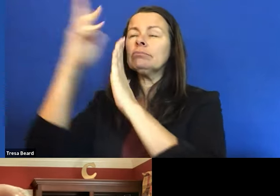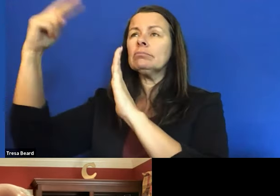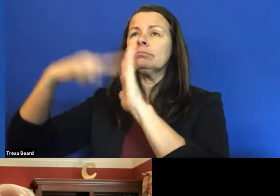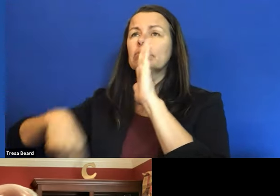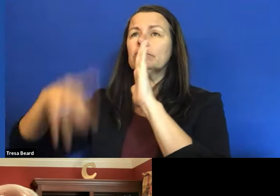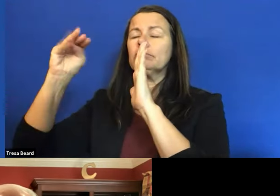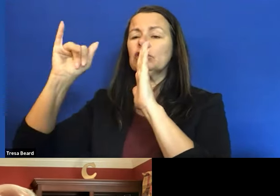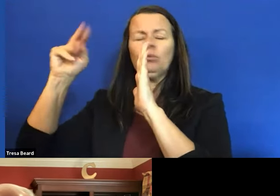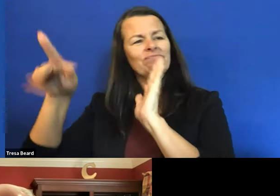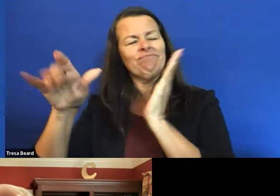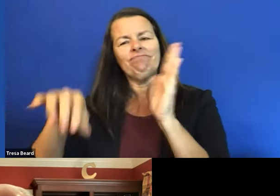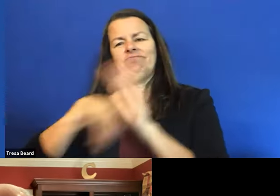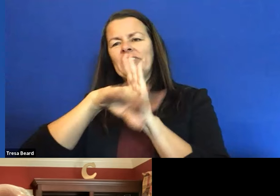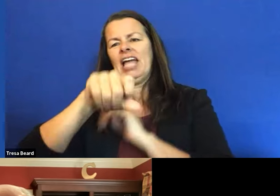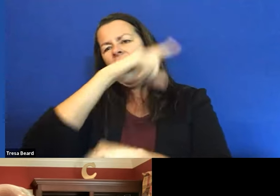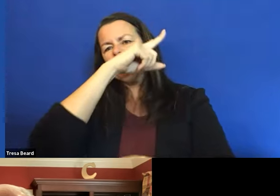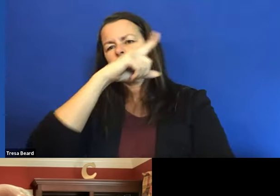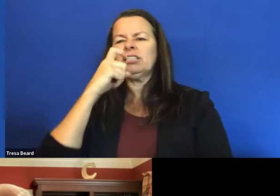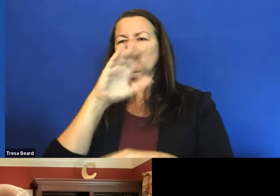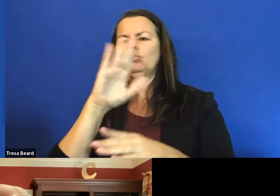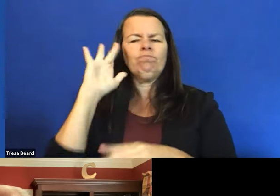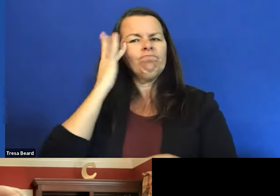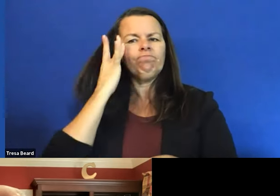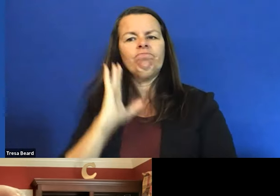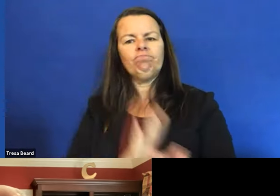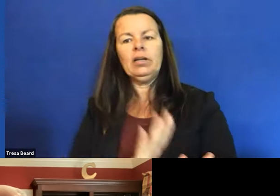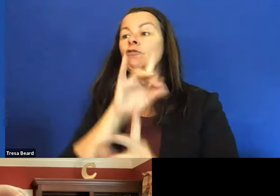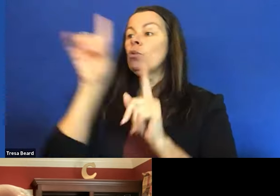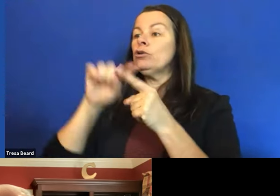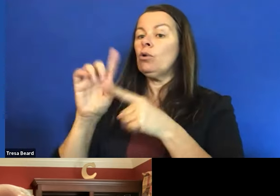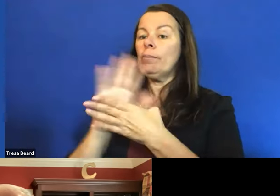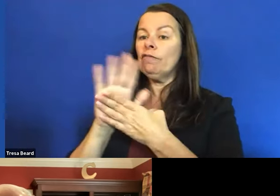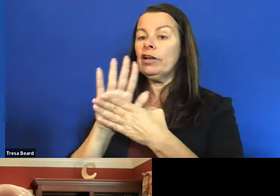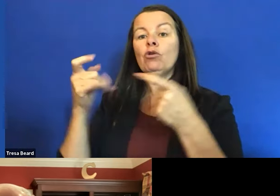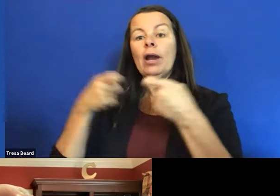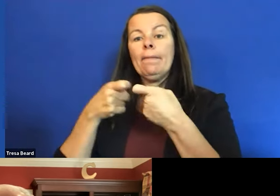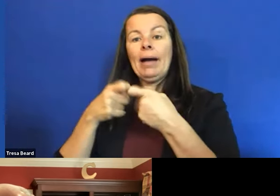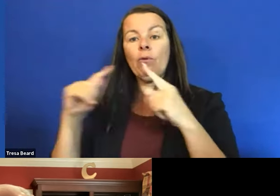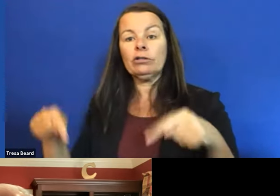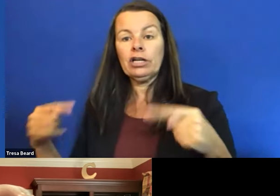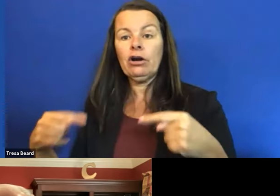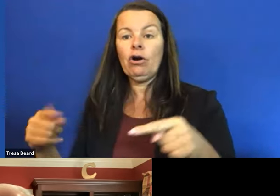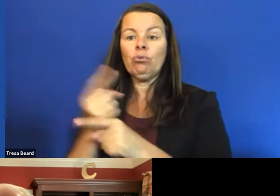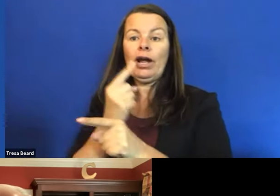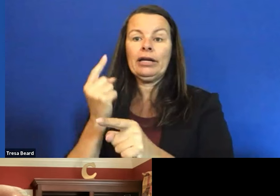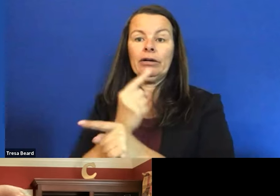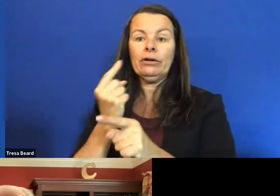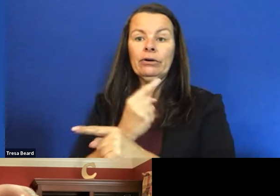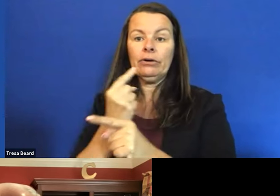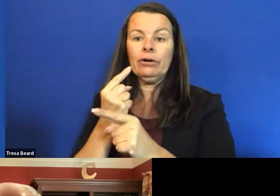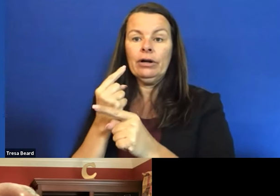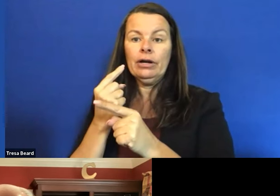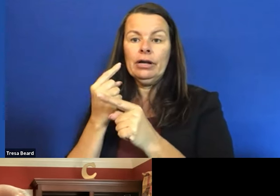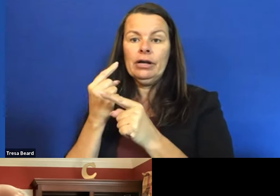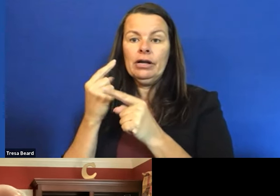a nuisance. If you went to a movie theater and you were in a chair, a power chair or a regular chair, uh, they could kick you out because you were a fire hazard